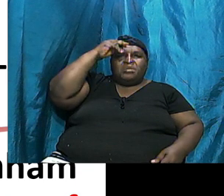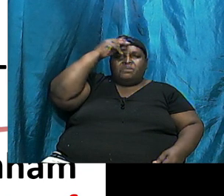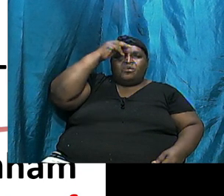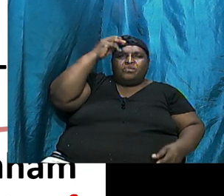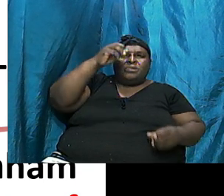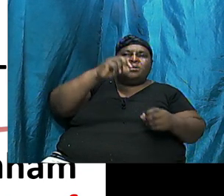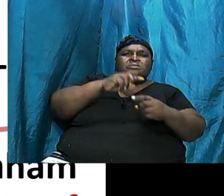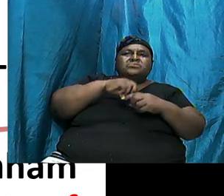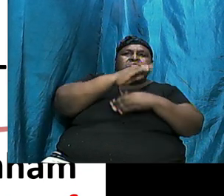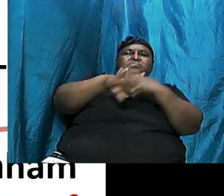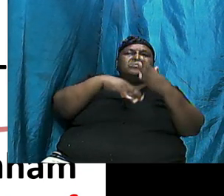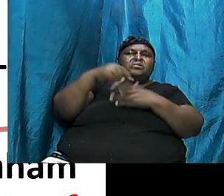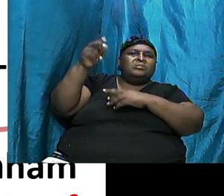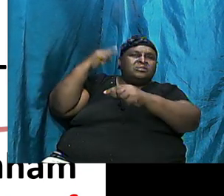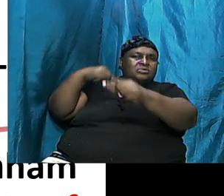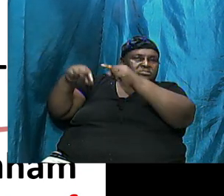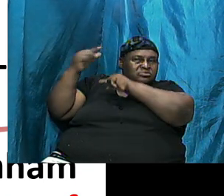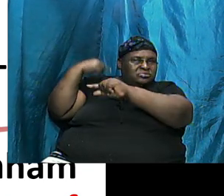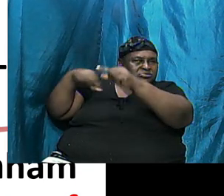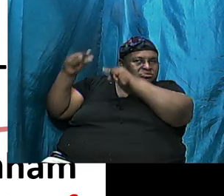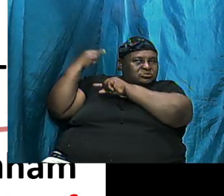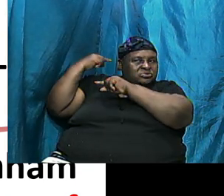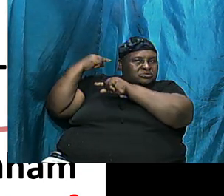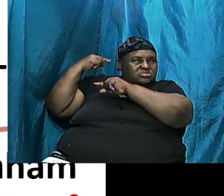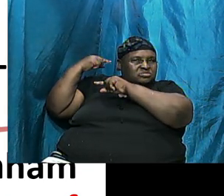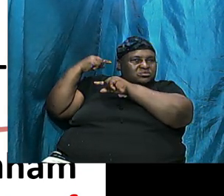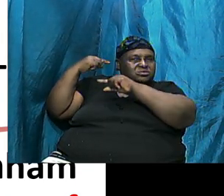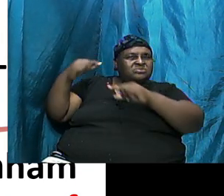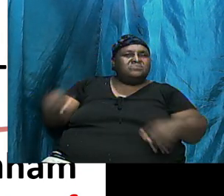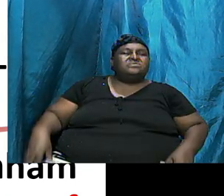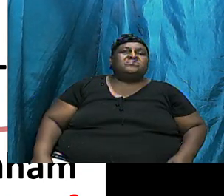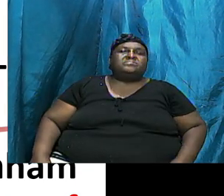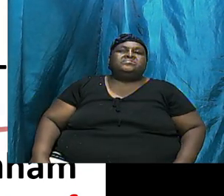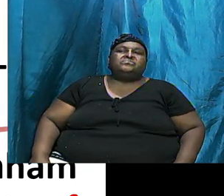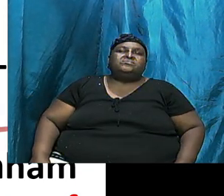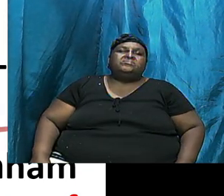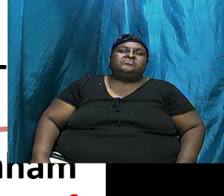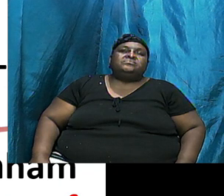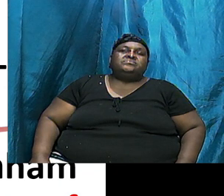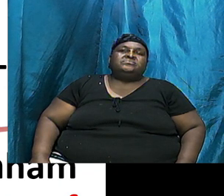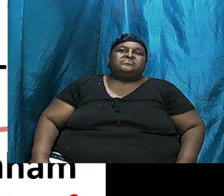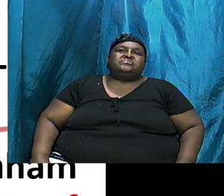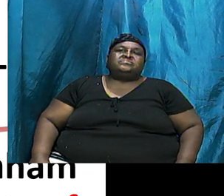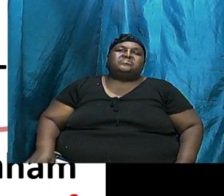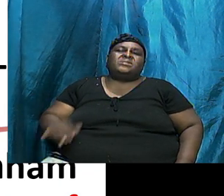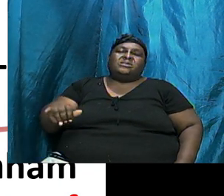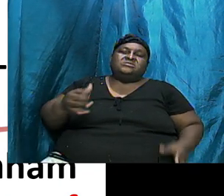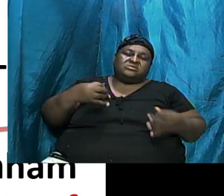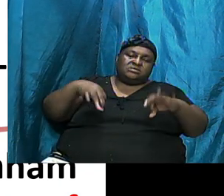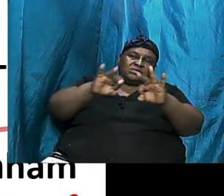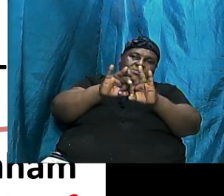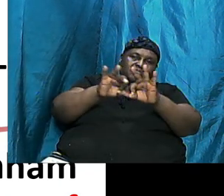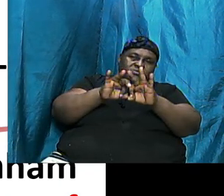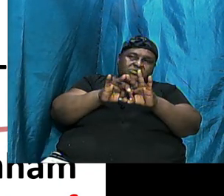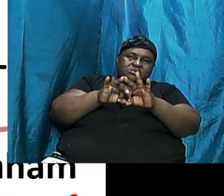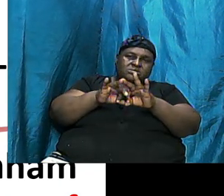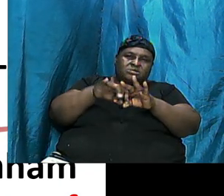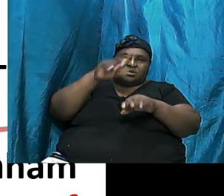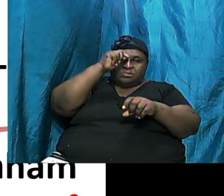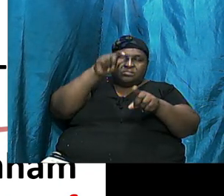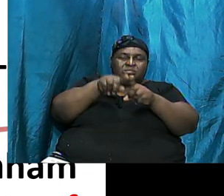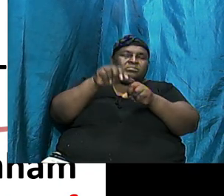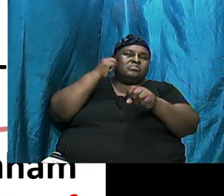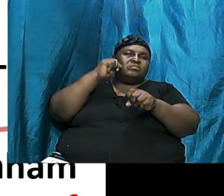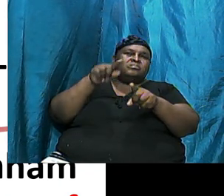Memorial To All Generation And That Is Important Brothers And